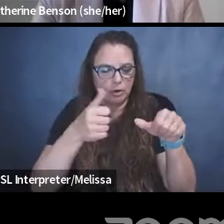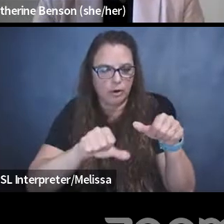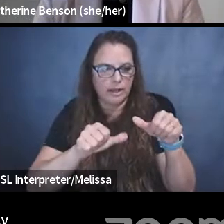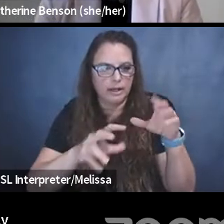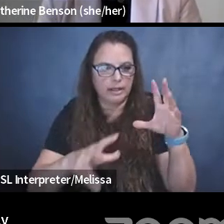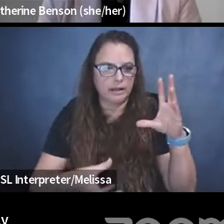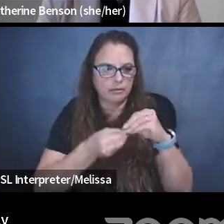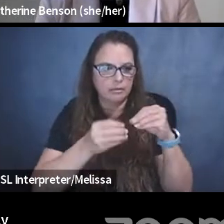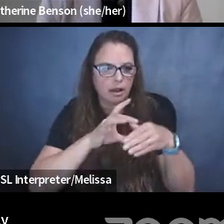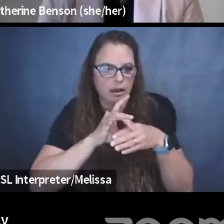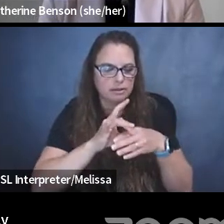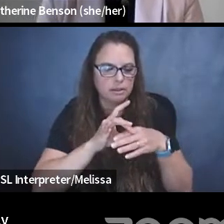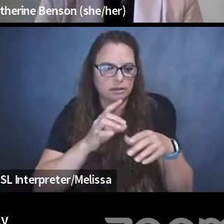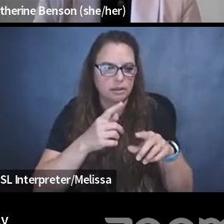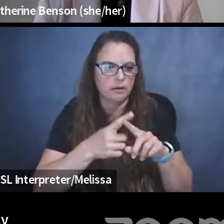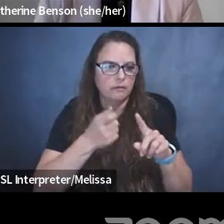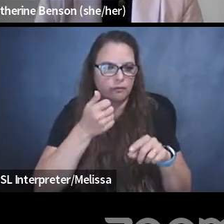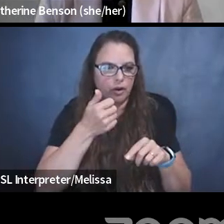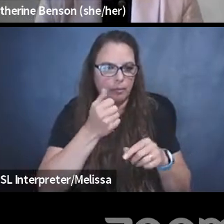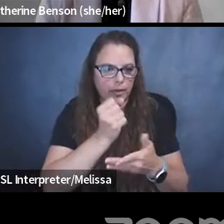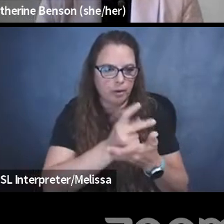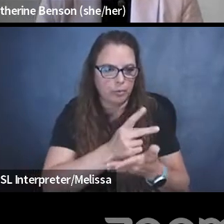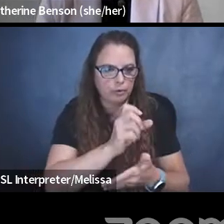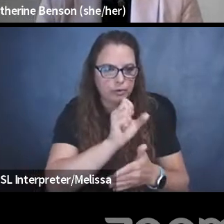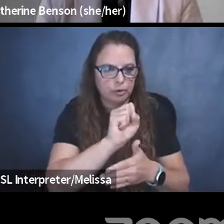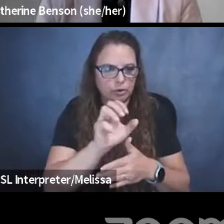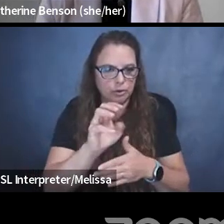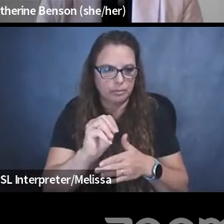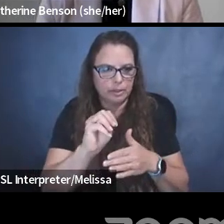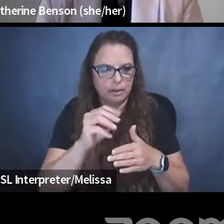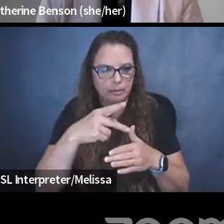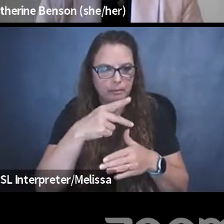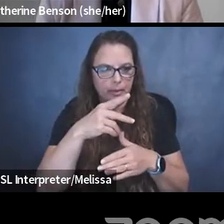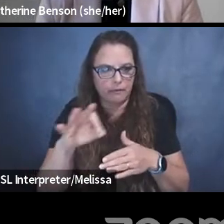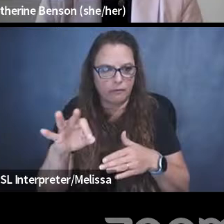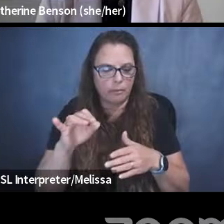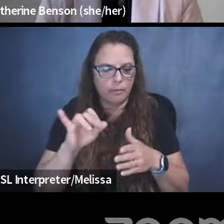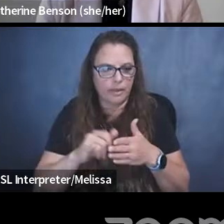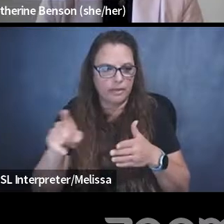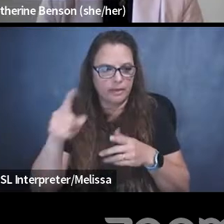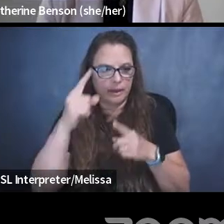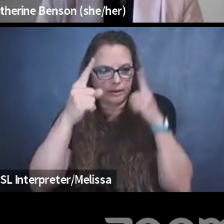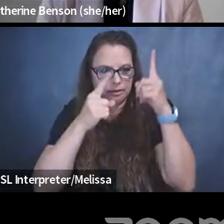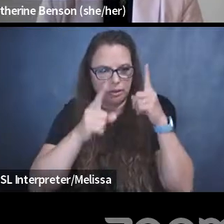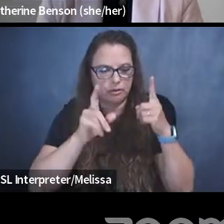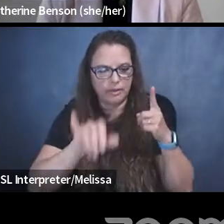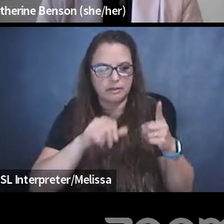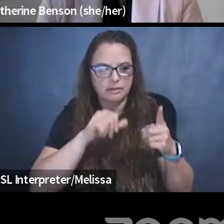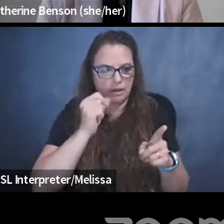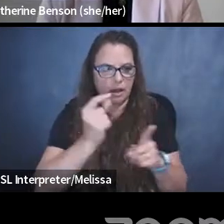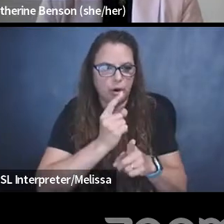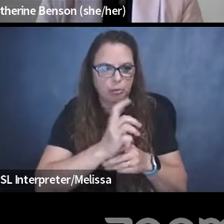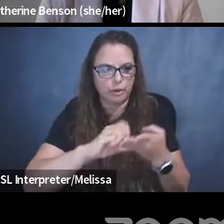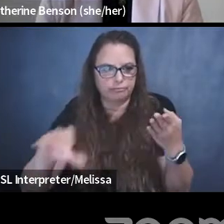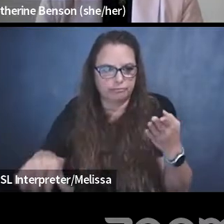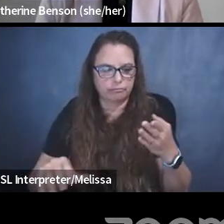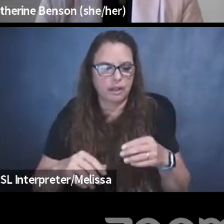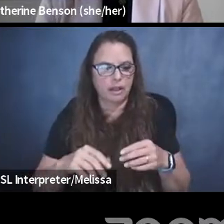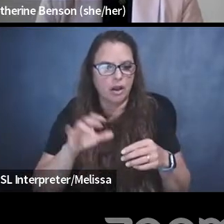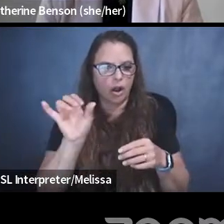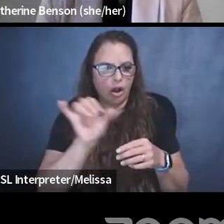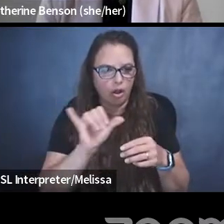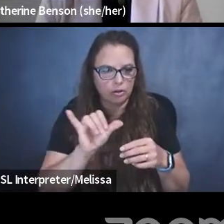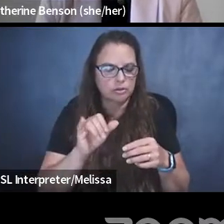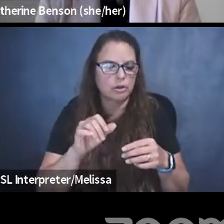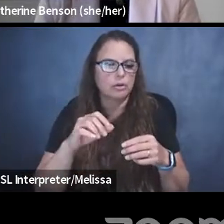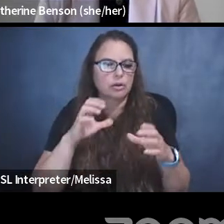from approved social media platforms that they consider to be inappropriate. Uh, and further, quote, communications